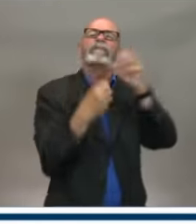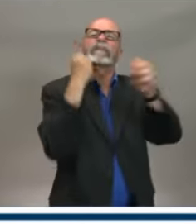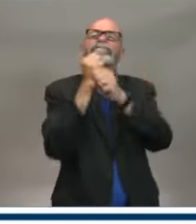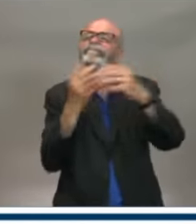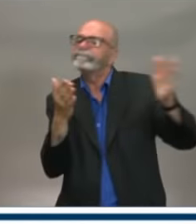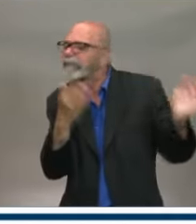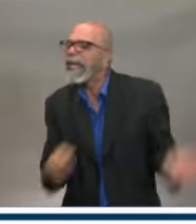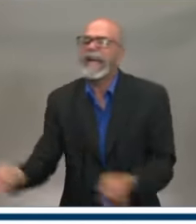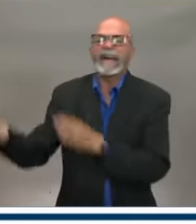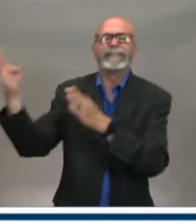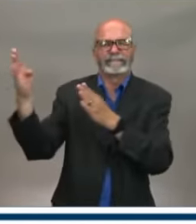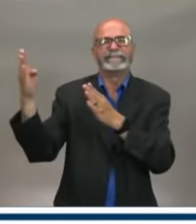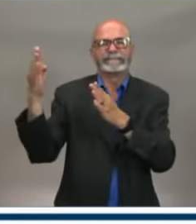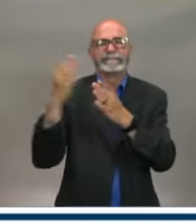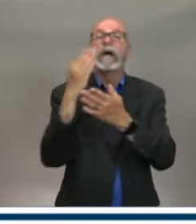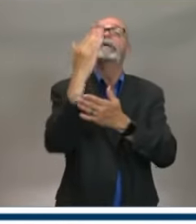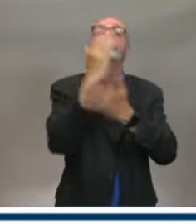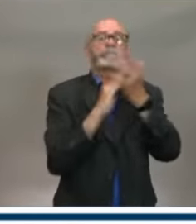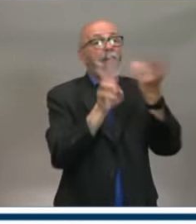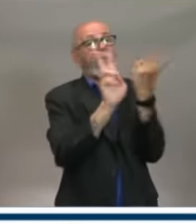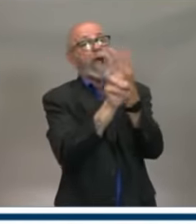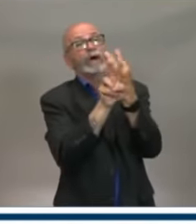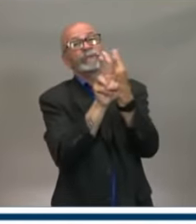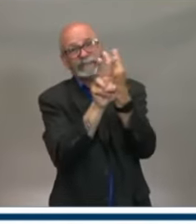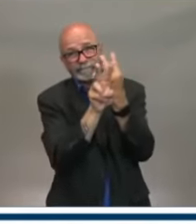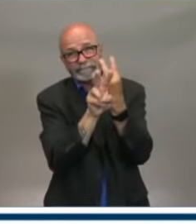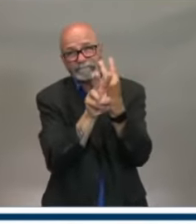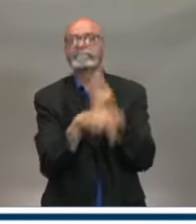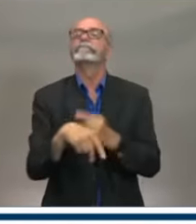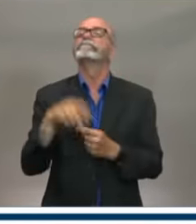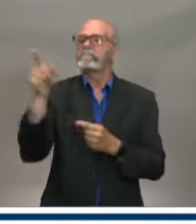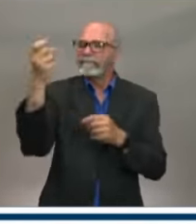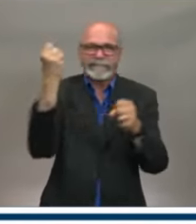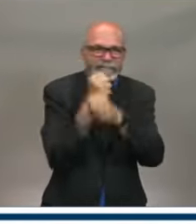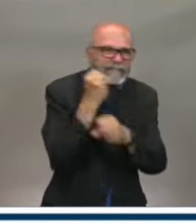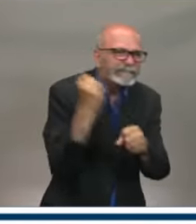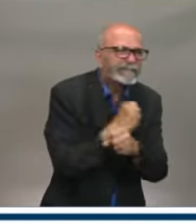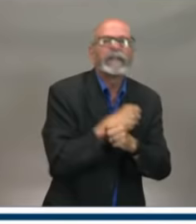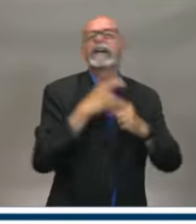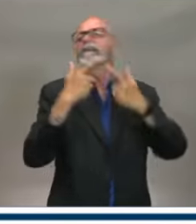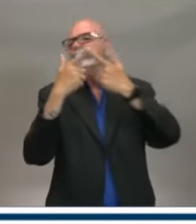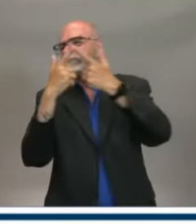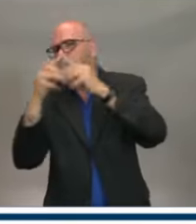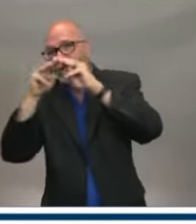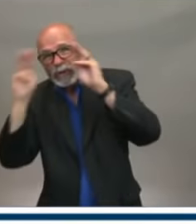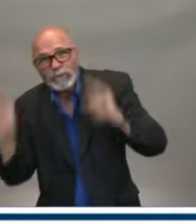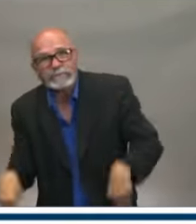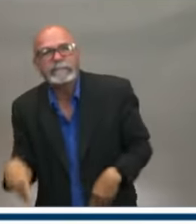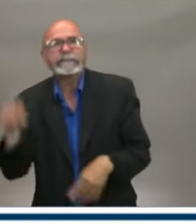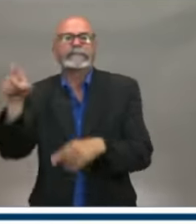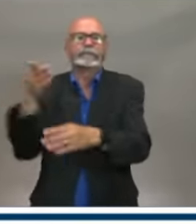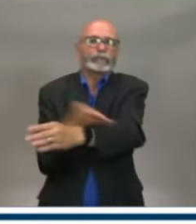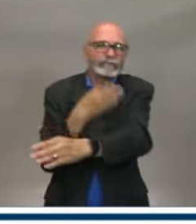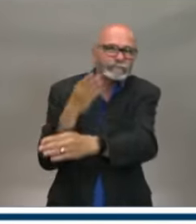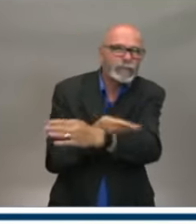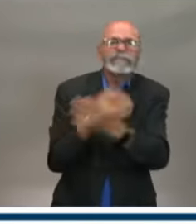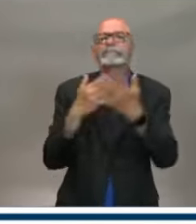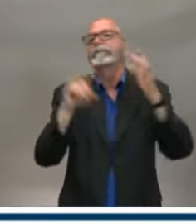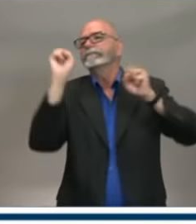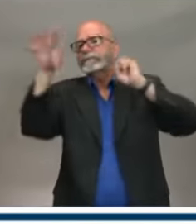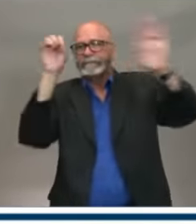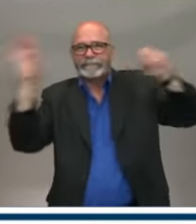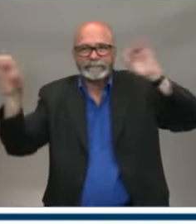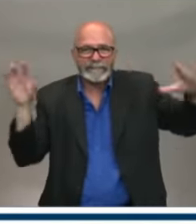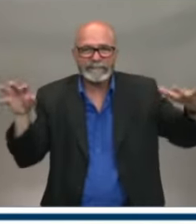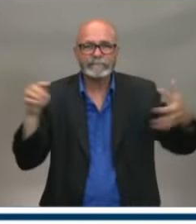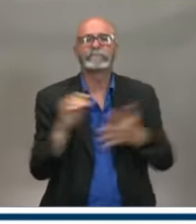highways, and as I said earlier, some of it is actual infrastructure, museums, some of our museums invested hopefully to bring